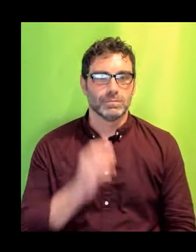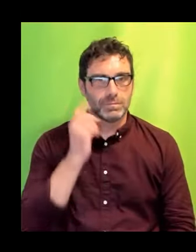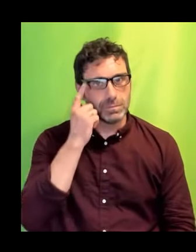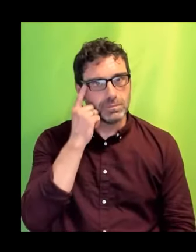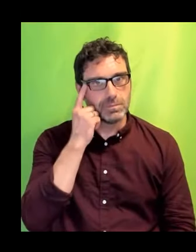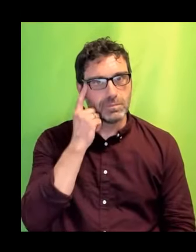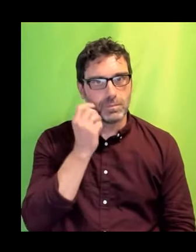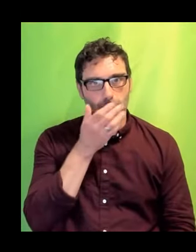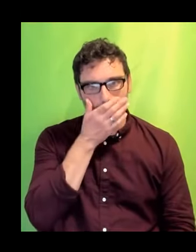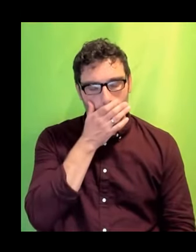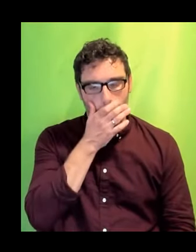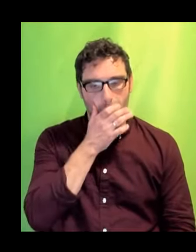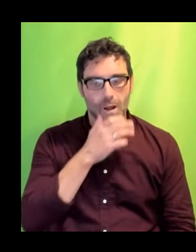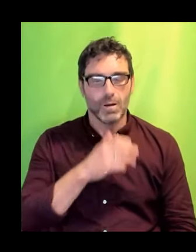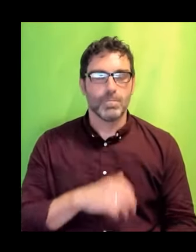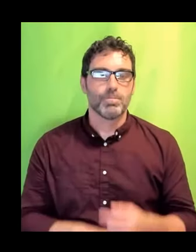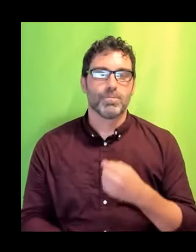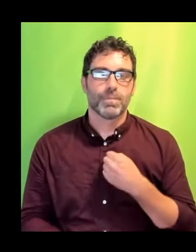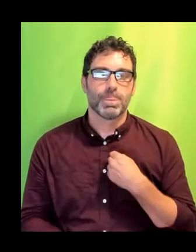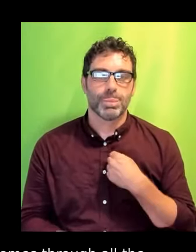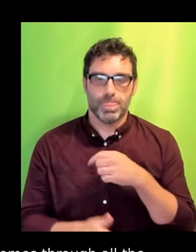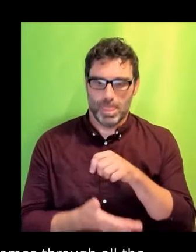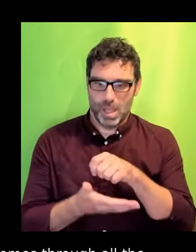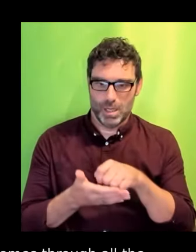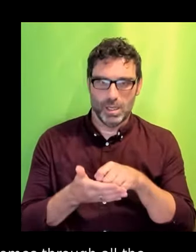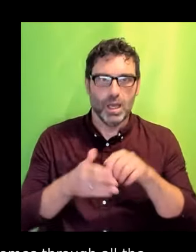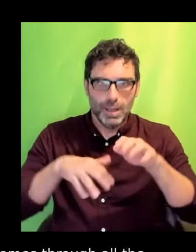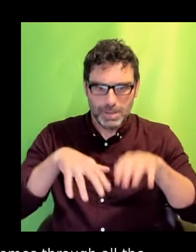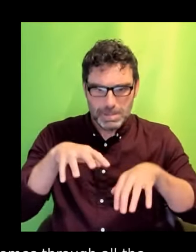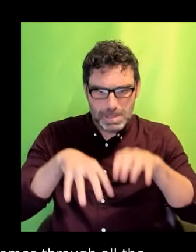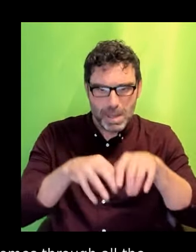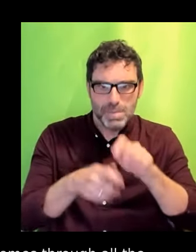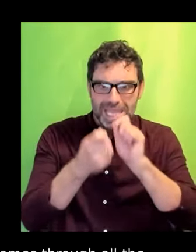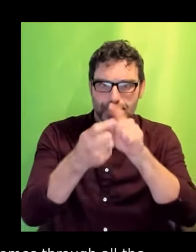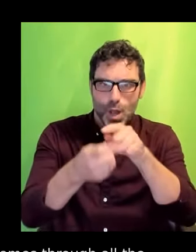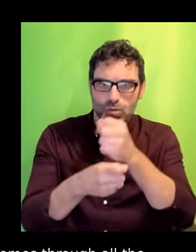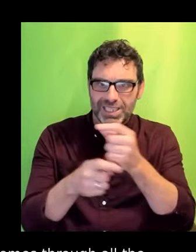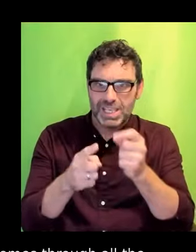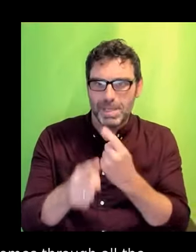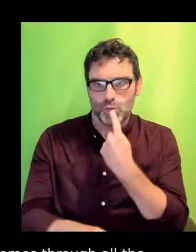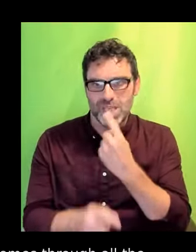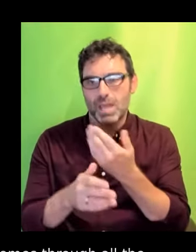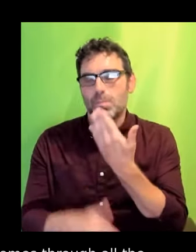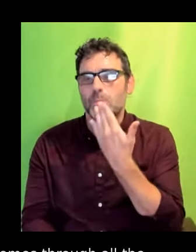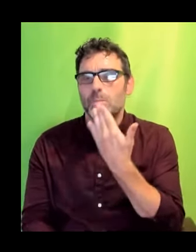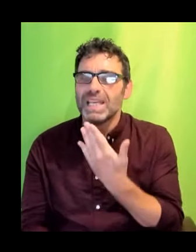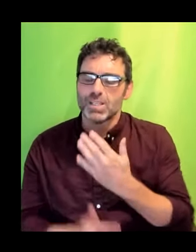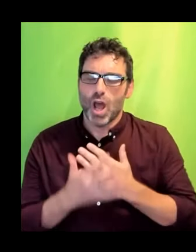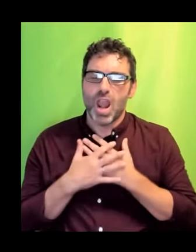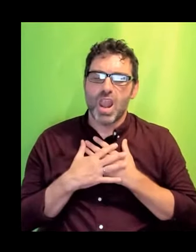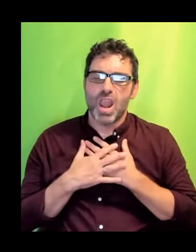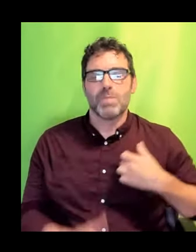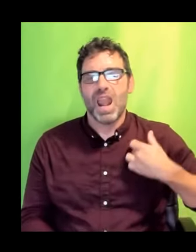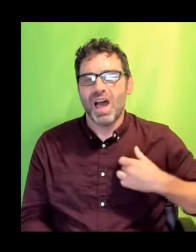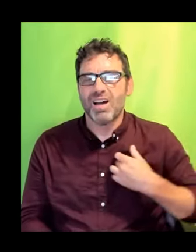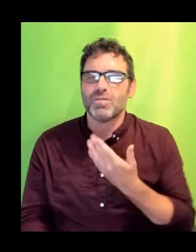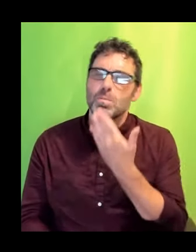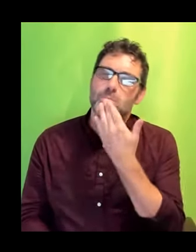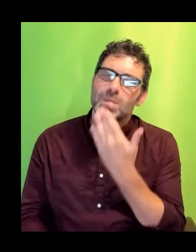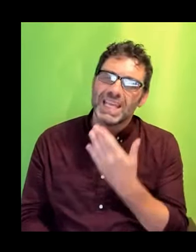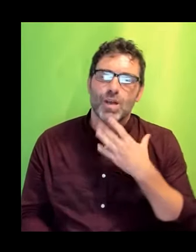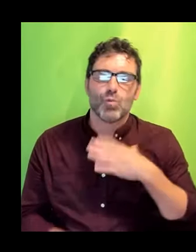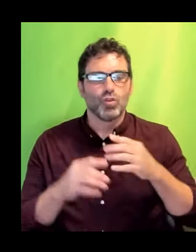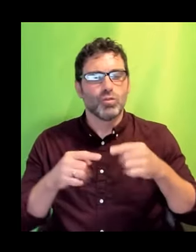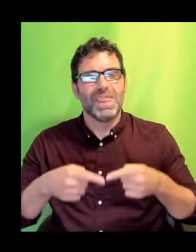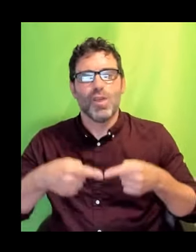I write an email to my GP telling him, please, I love my life. Telling him, please, I want to be the opposite of a do not resuscitate